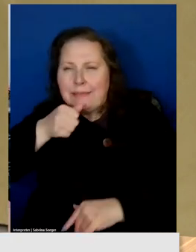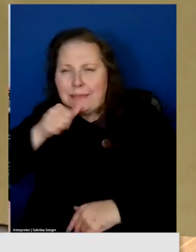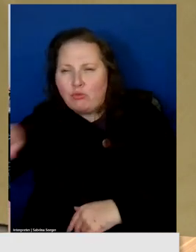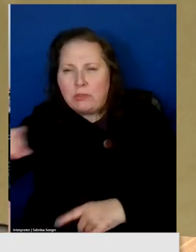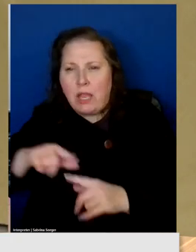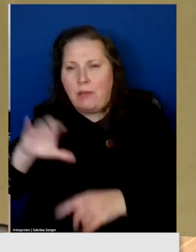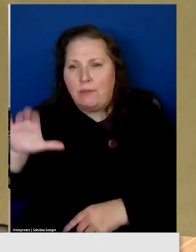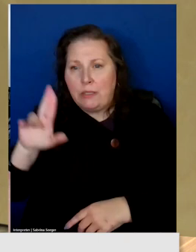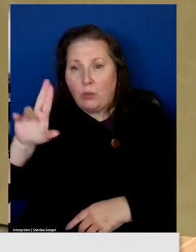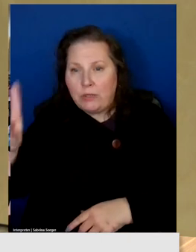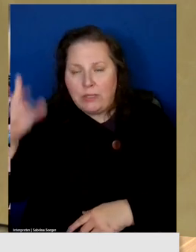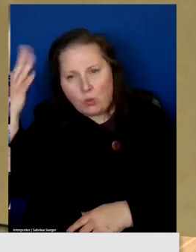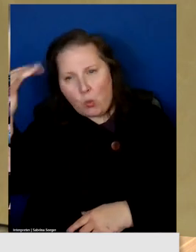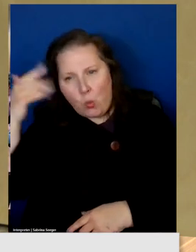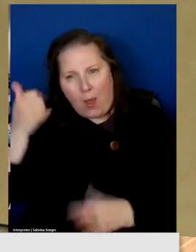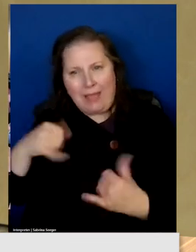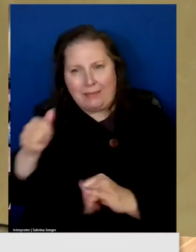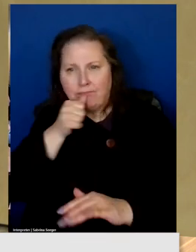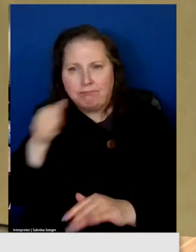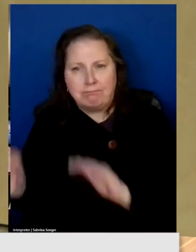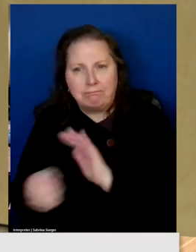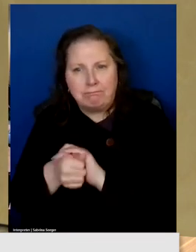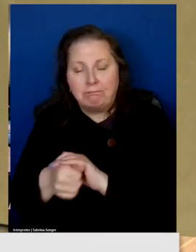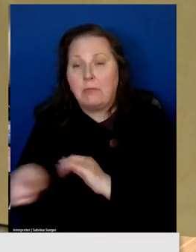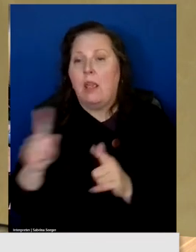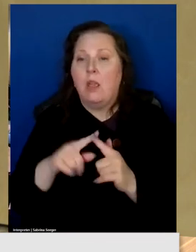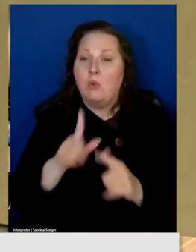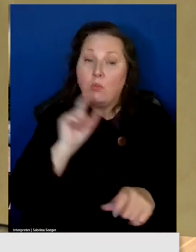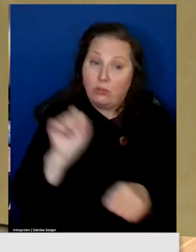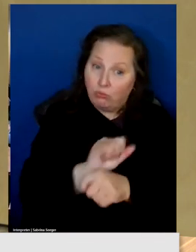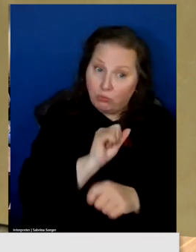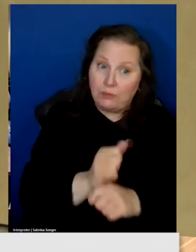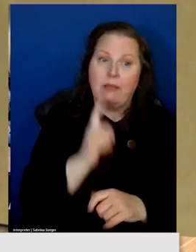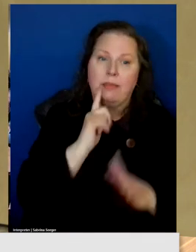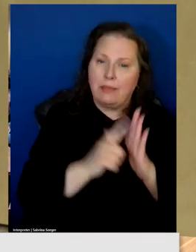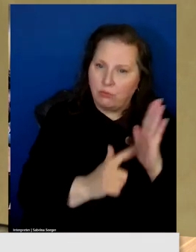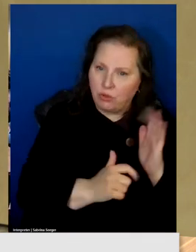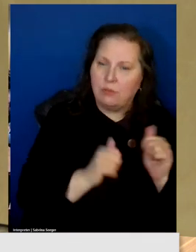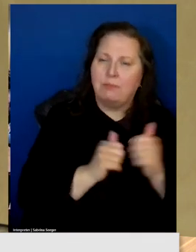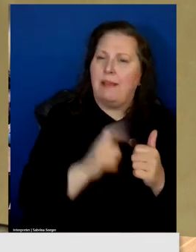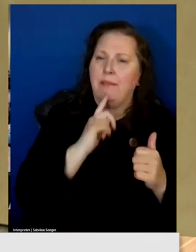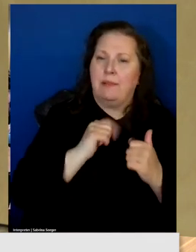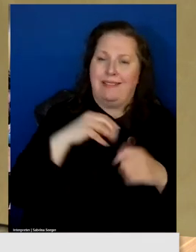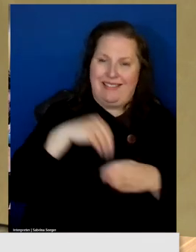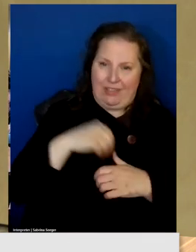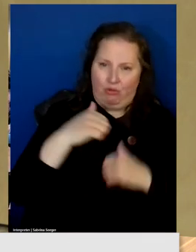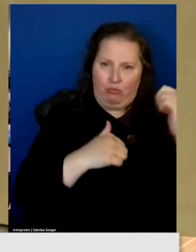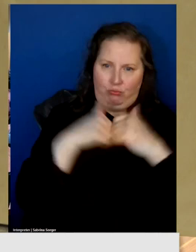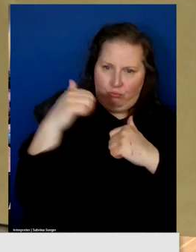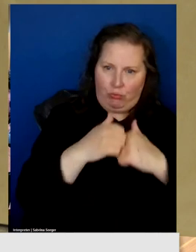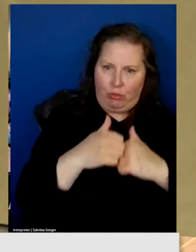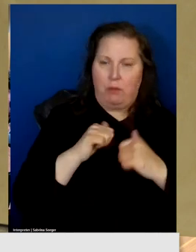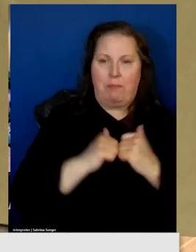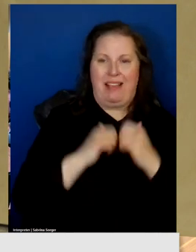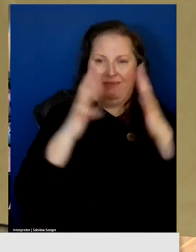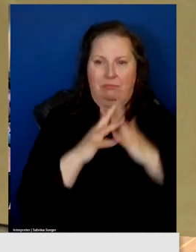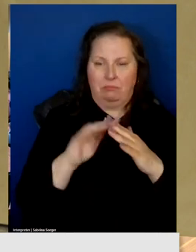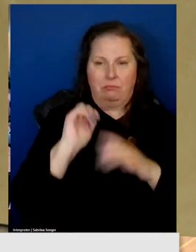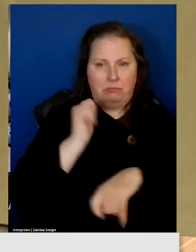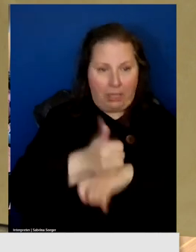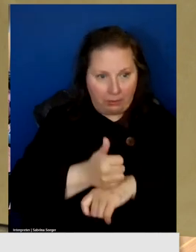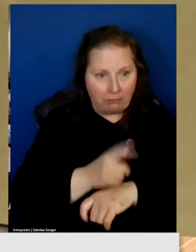CUDs and what is legitimately critical infrastructure. What is re re legitimately, uh,